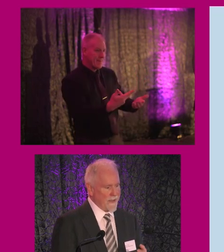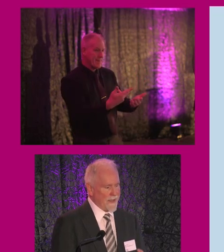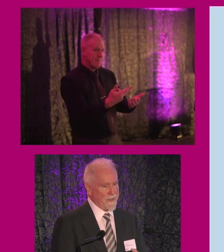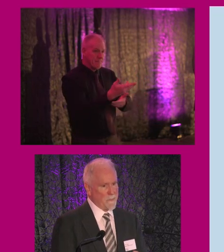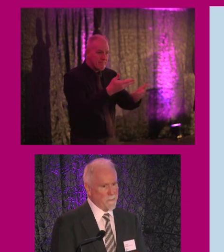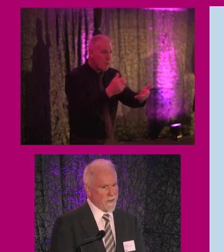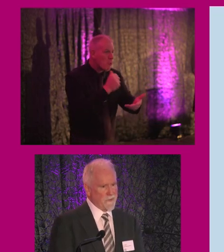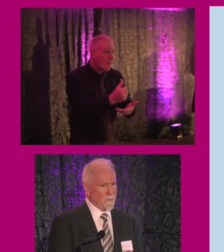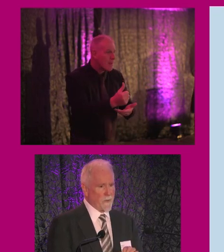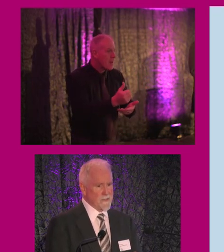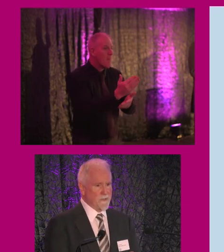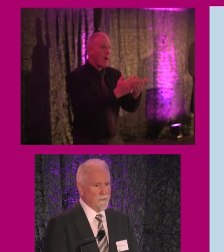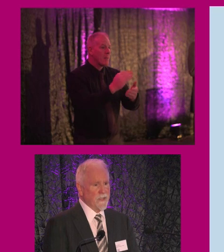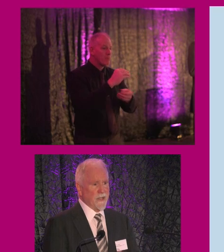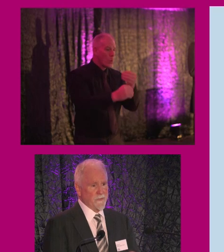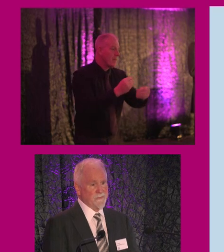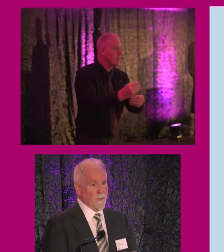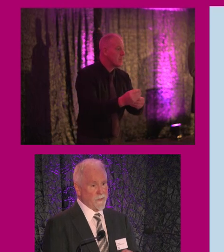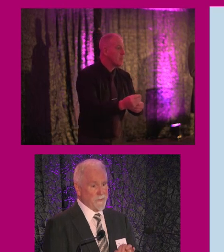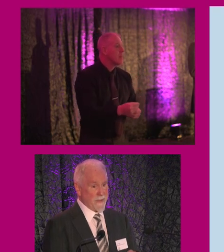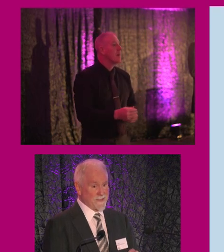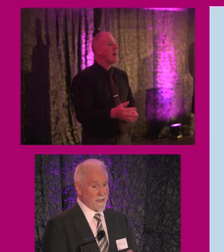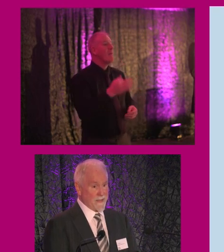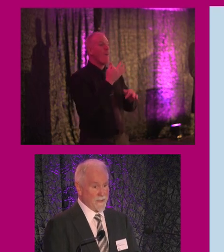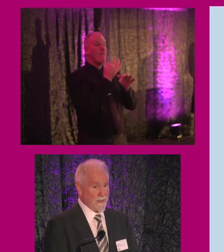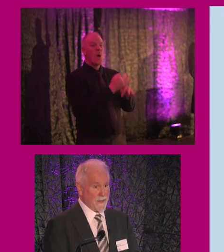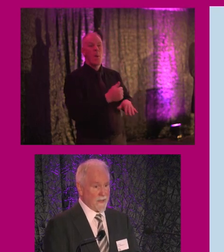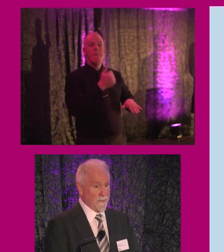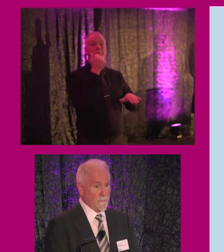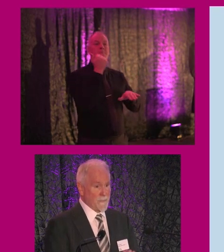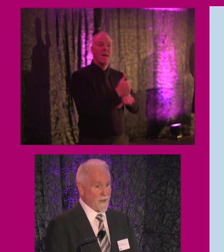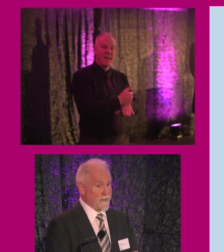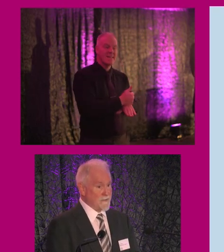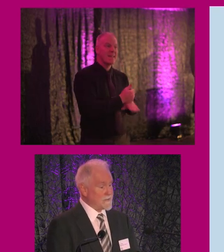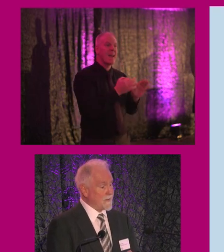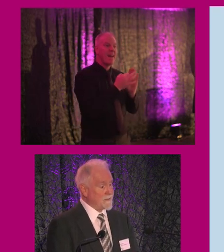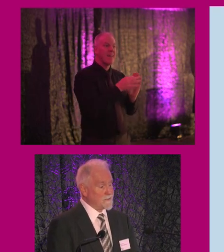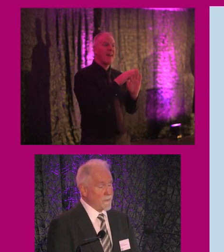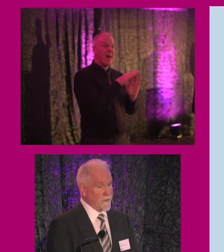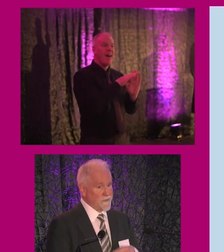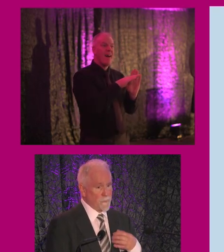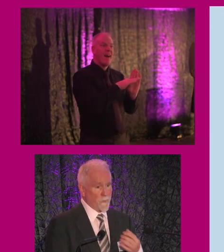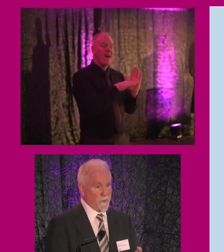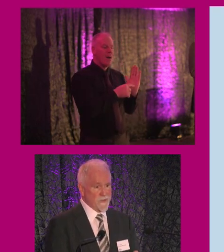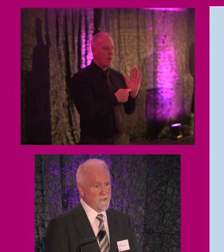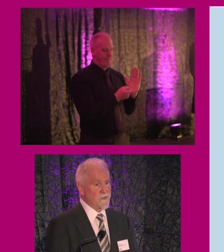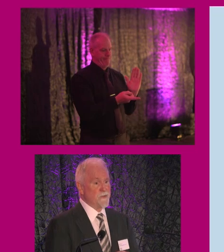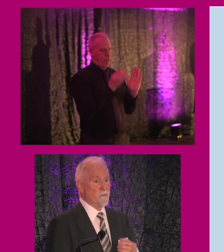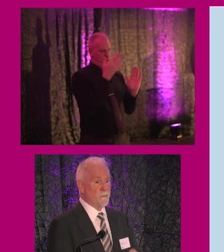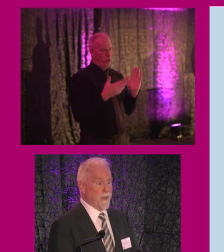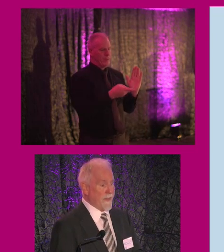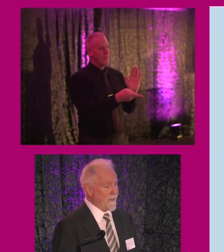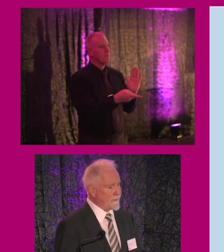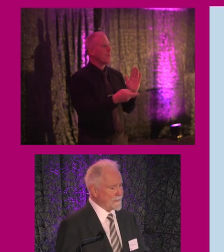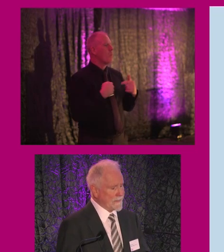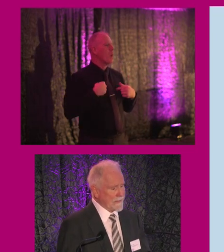and they've been part of that. But also, if you're following the basic guidance that is out there. So what we're trying to do is